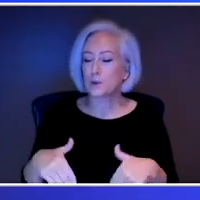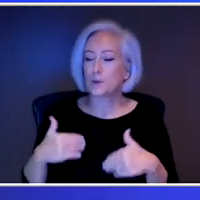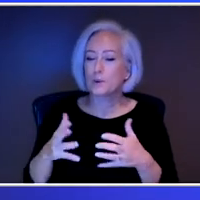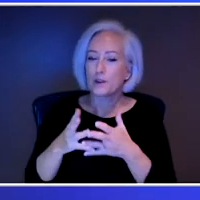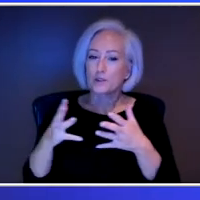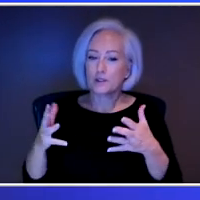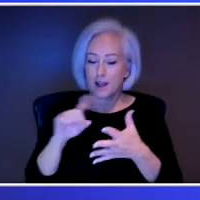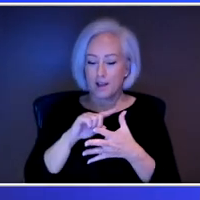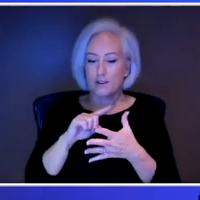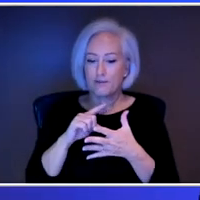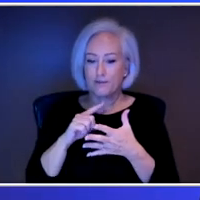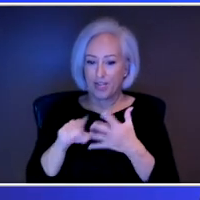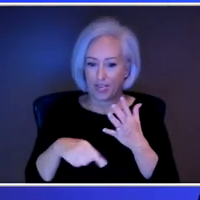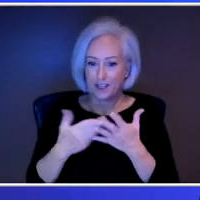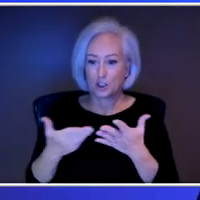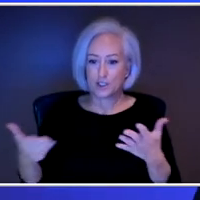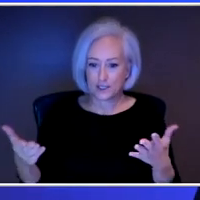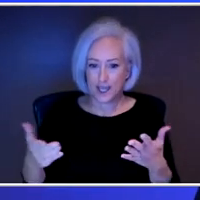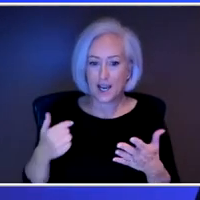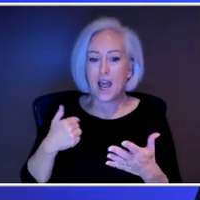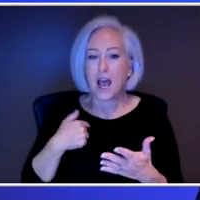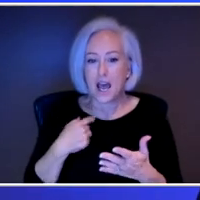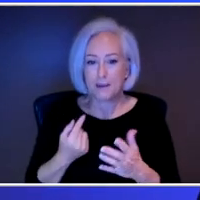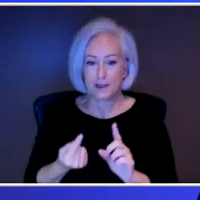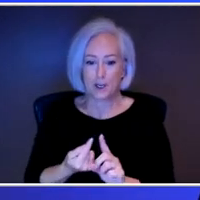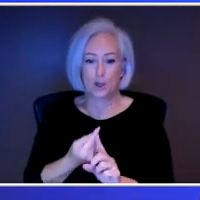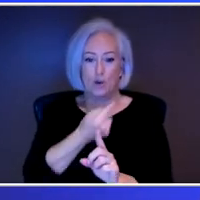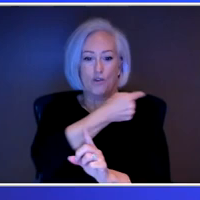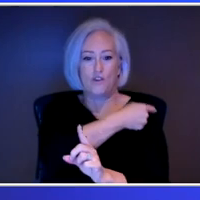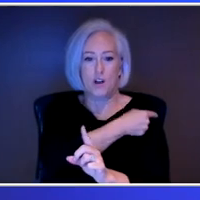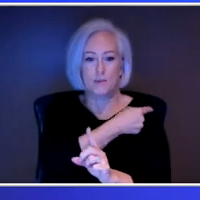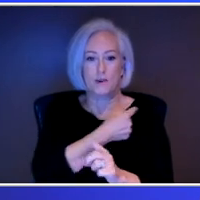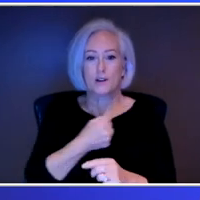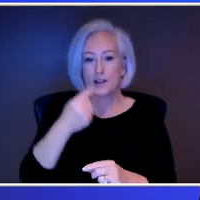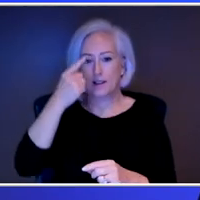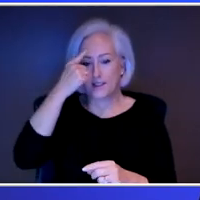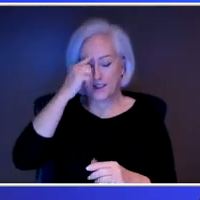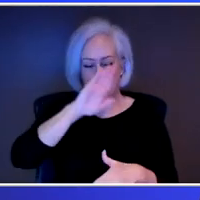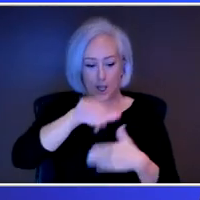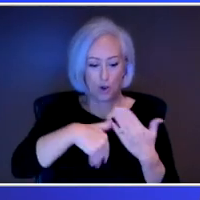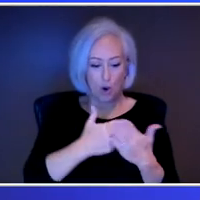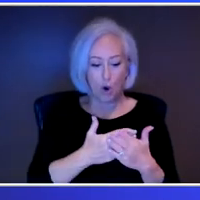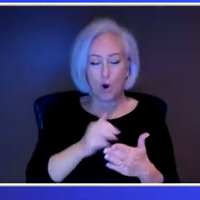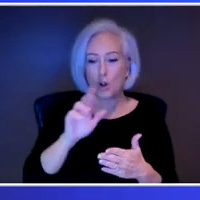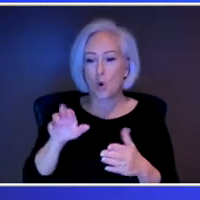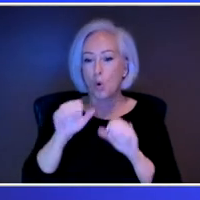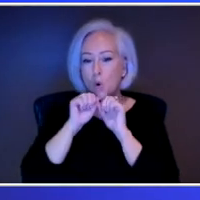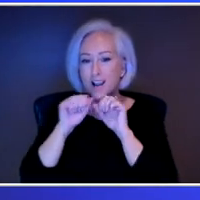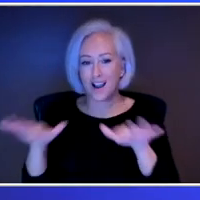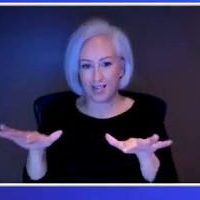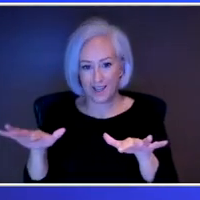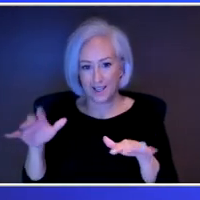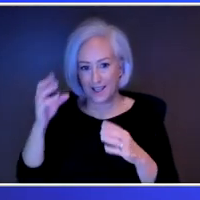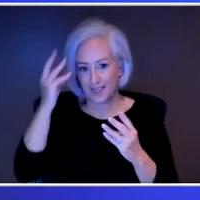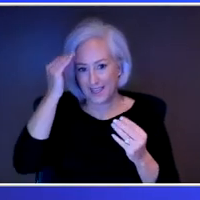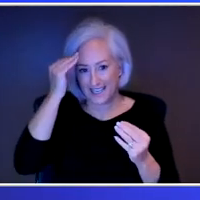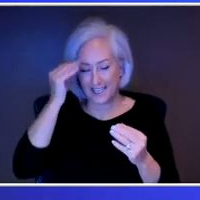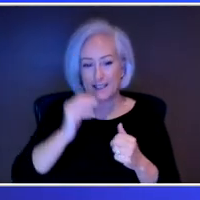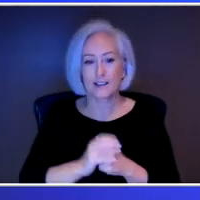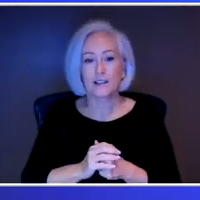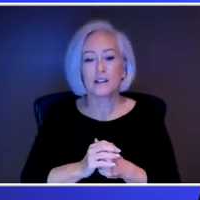I'm going to go further back initially about the all or nothing thinking, which when we see a pattern of major depression,